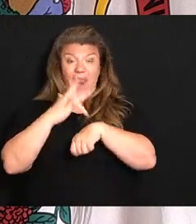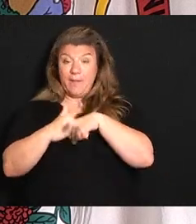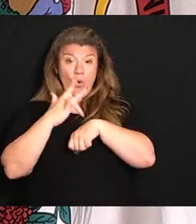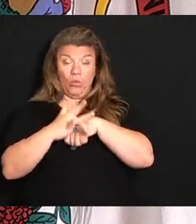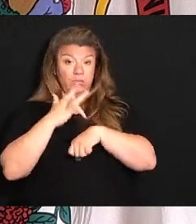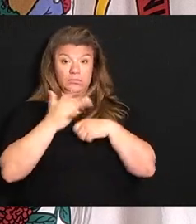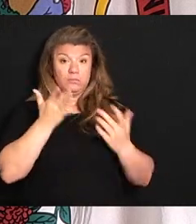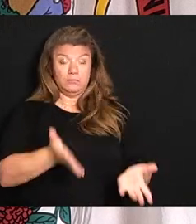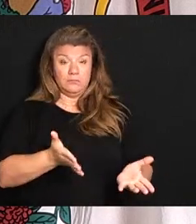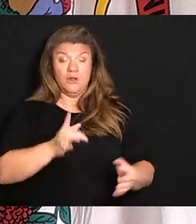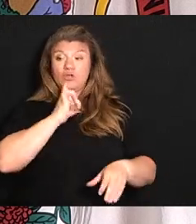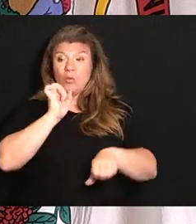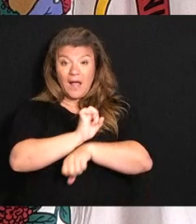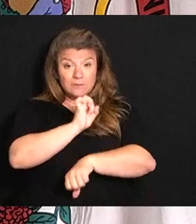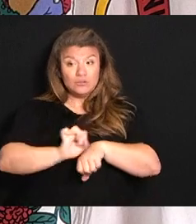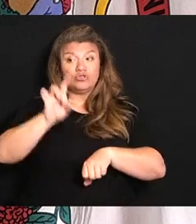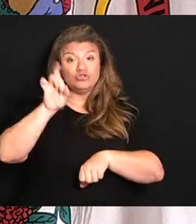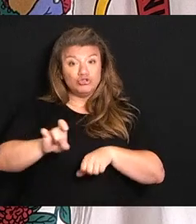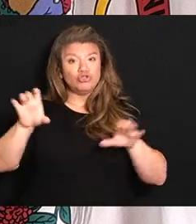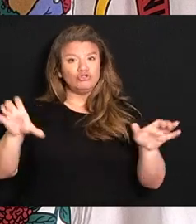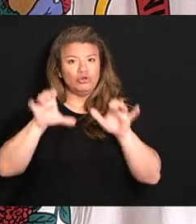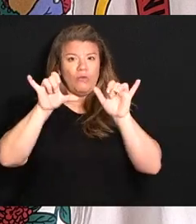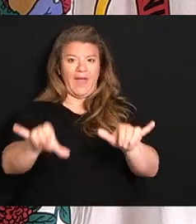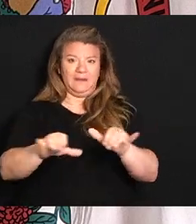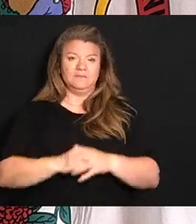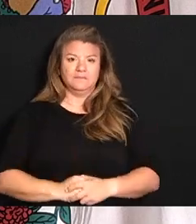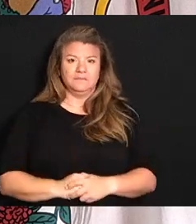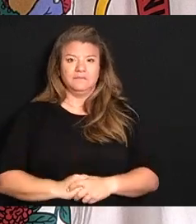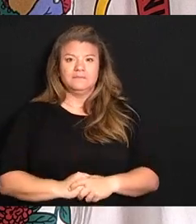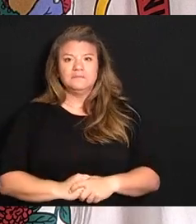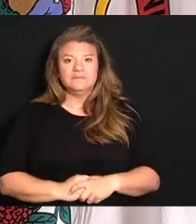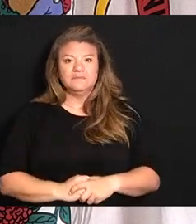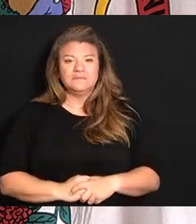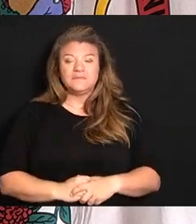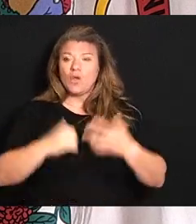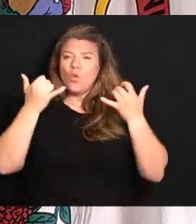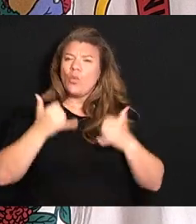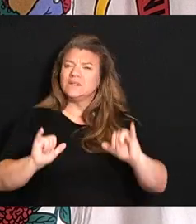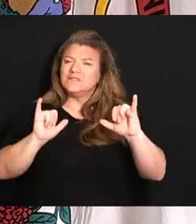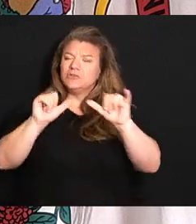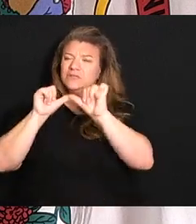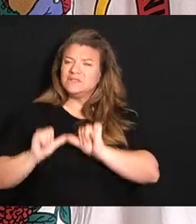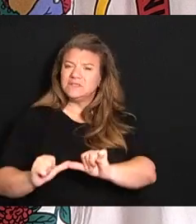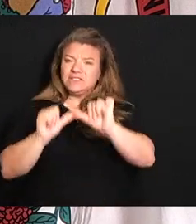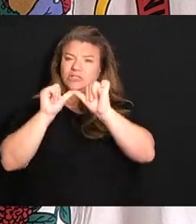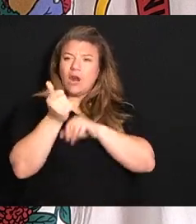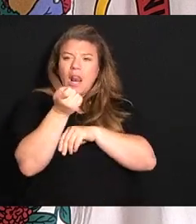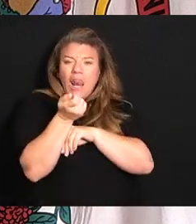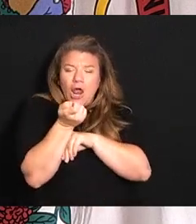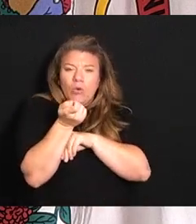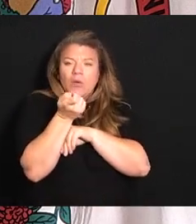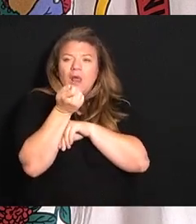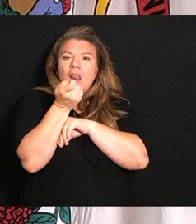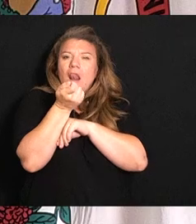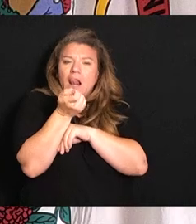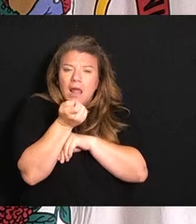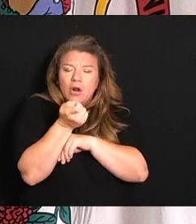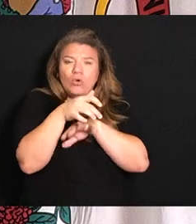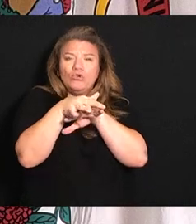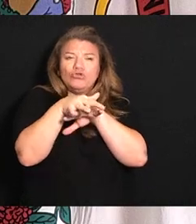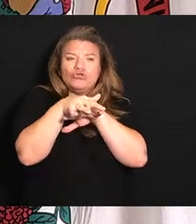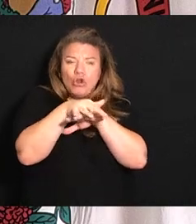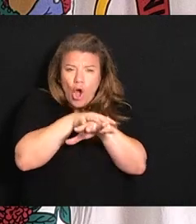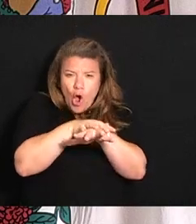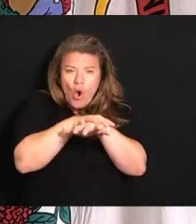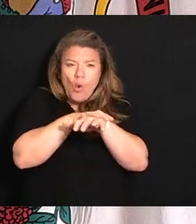absolutely you should be getting your booster shots. We still continue to make little, little slow but sure